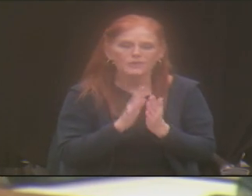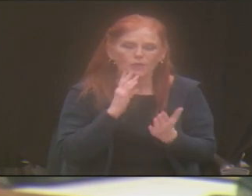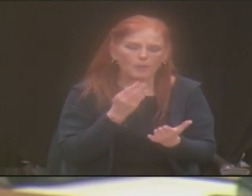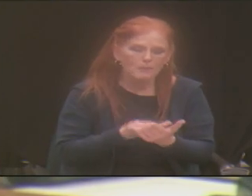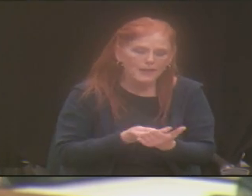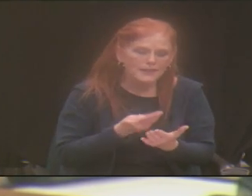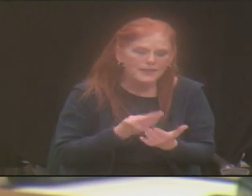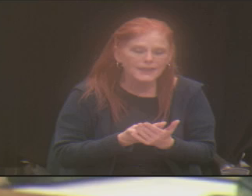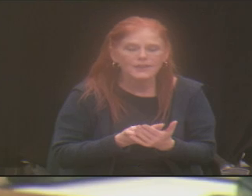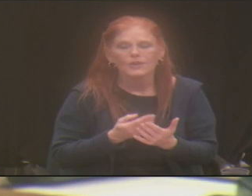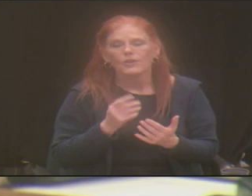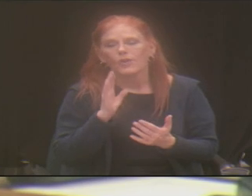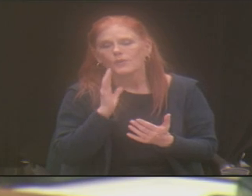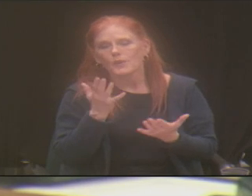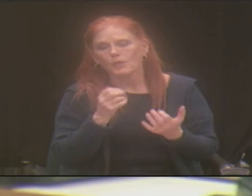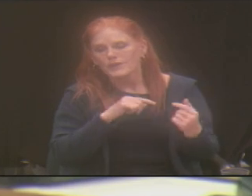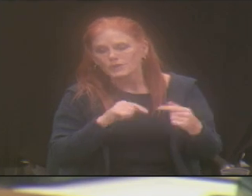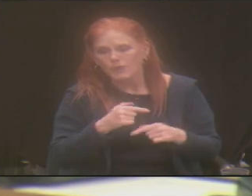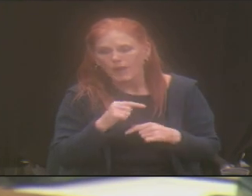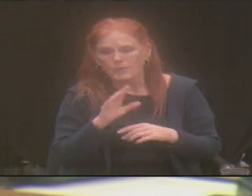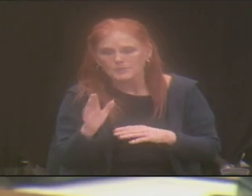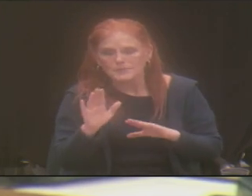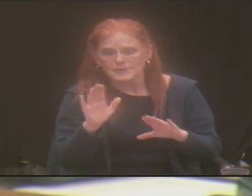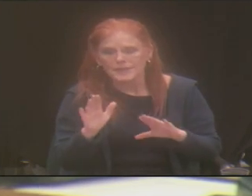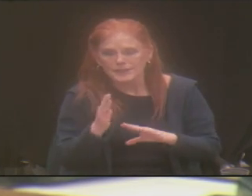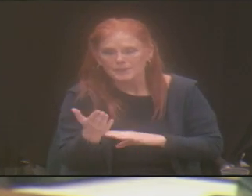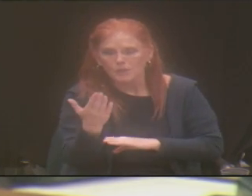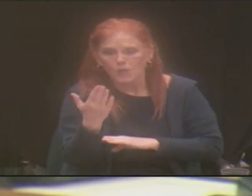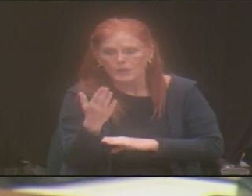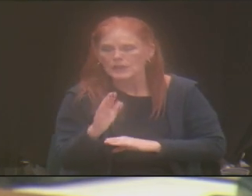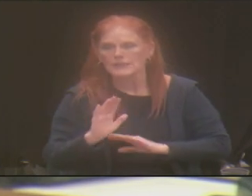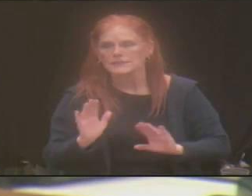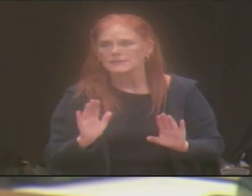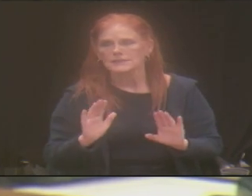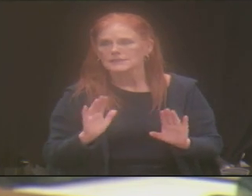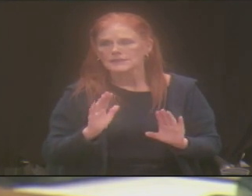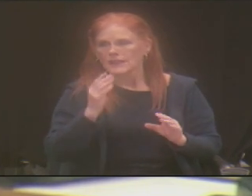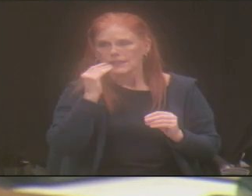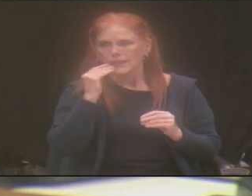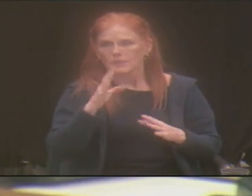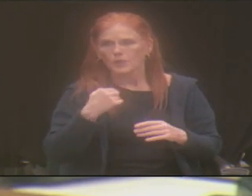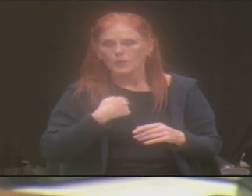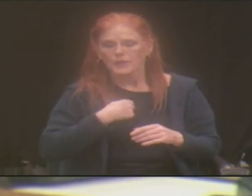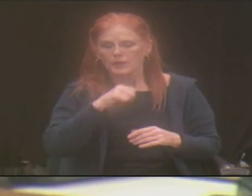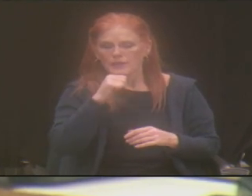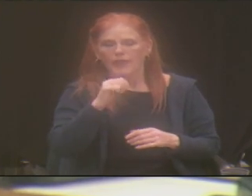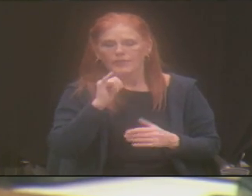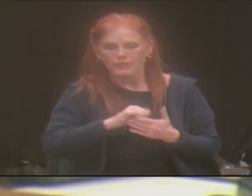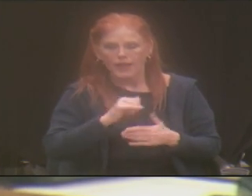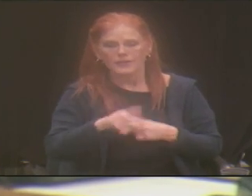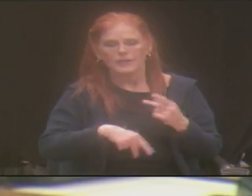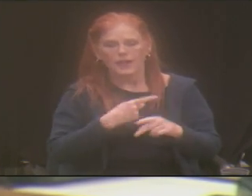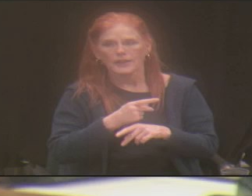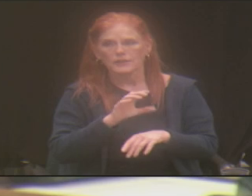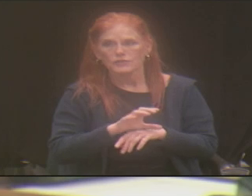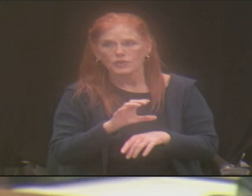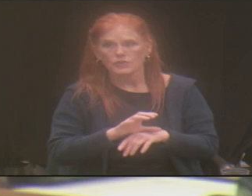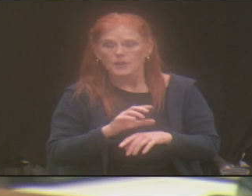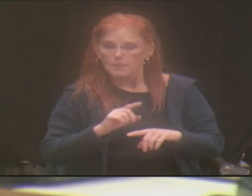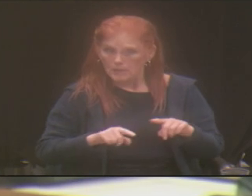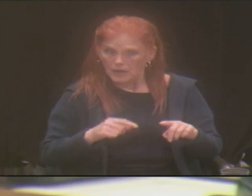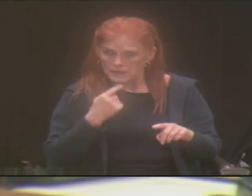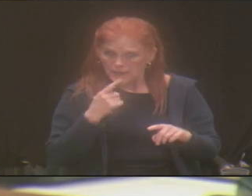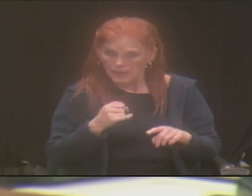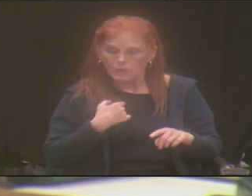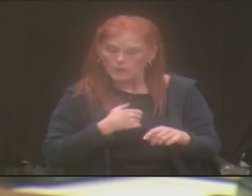to want us to come on Sunday morning. Letting them know we are not that kind of church. Now, with that being said,